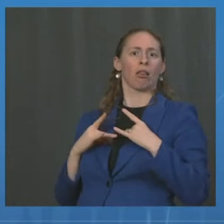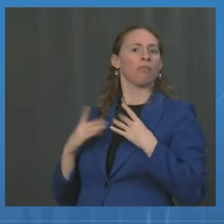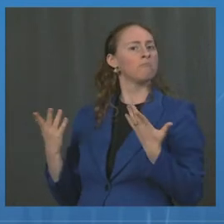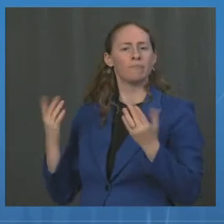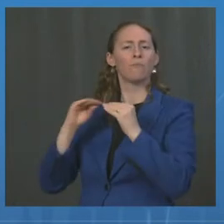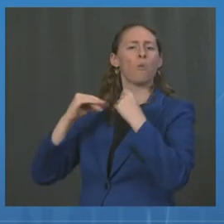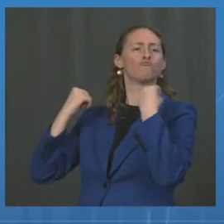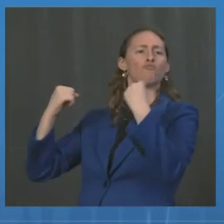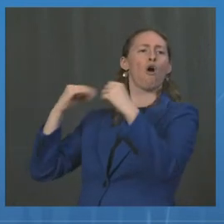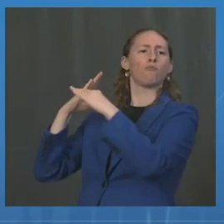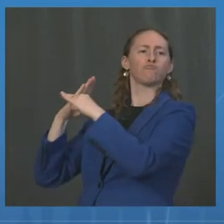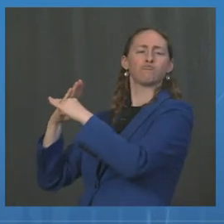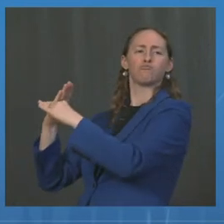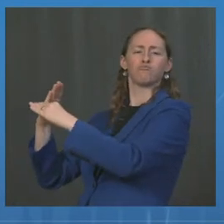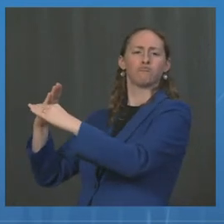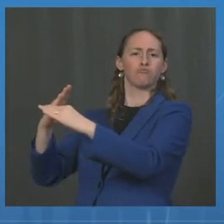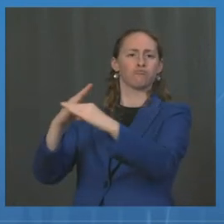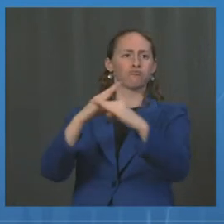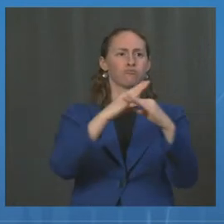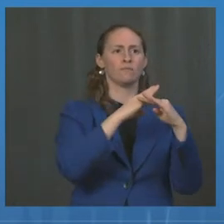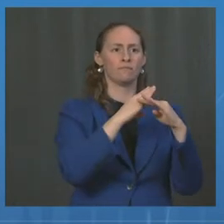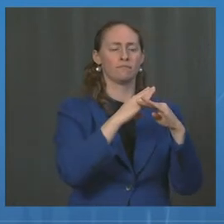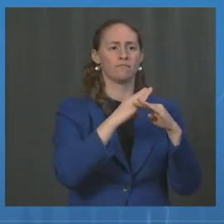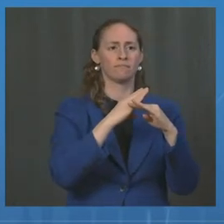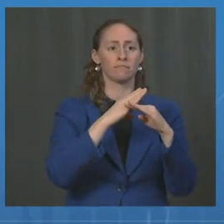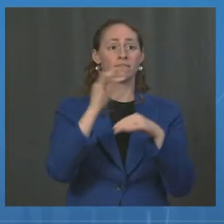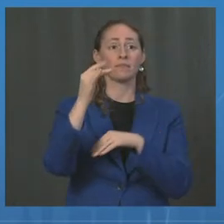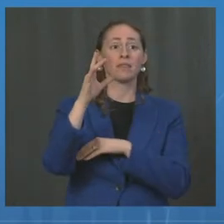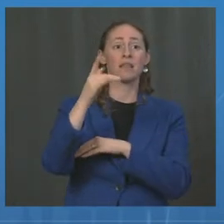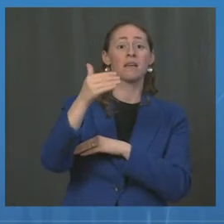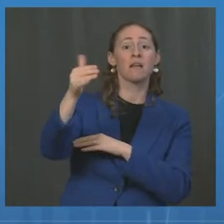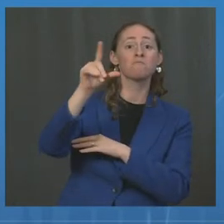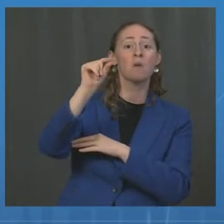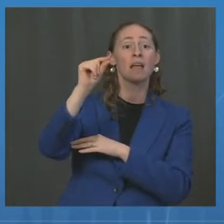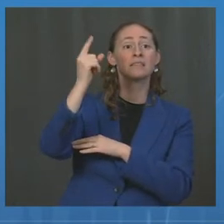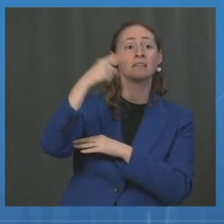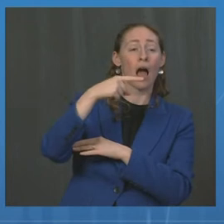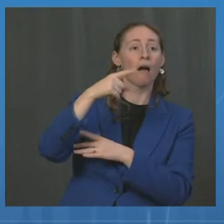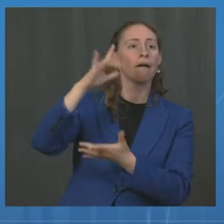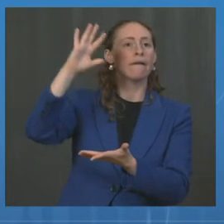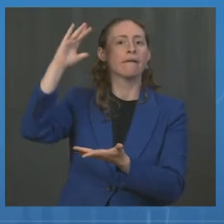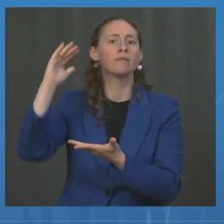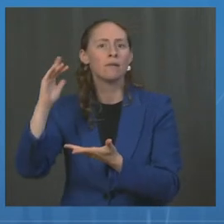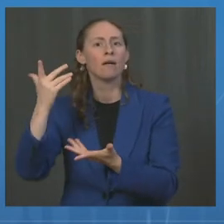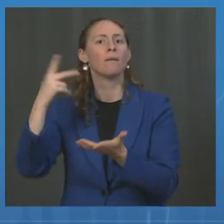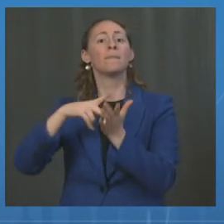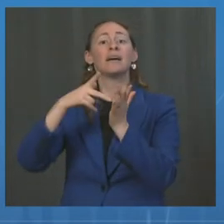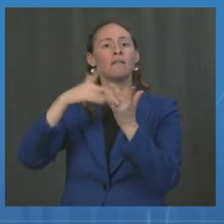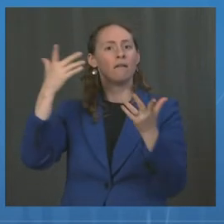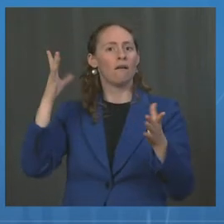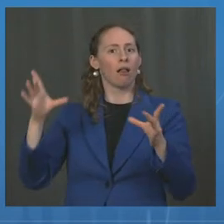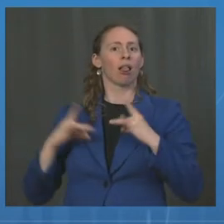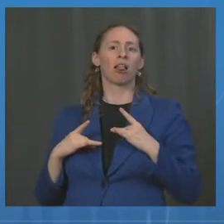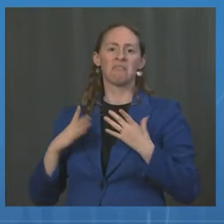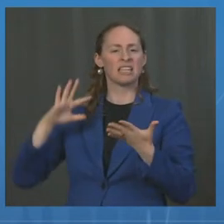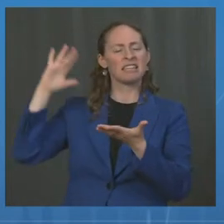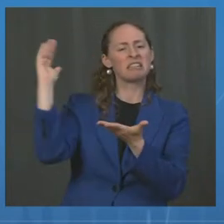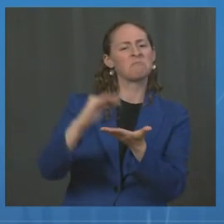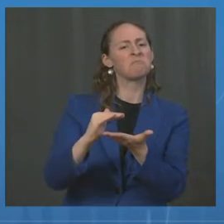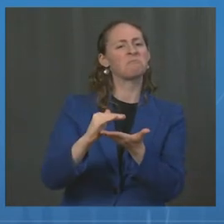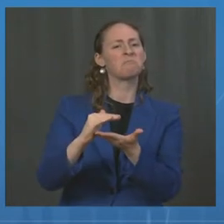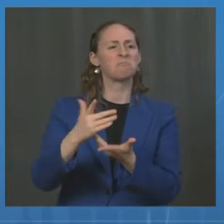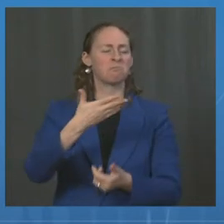20 days, a 70 to 84% reduction in the risk of infection. There's no doubt